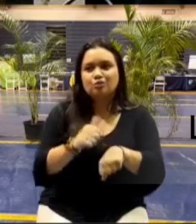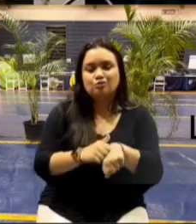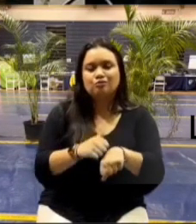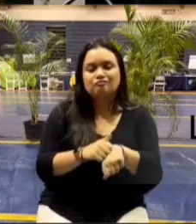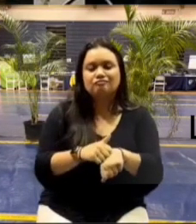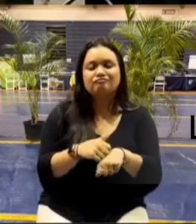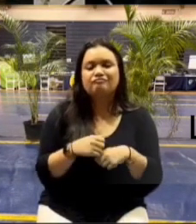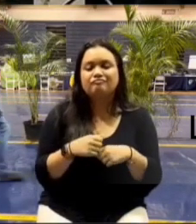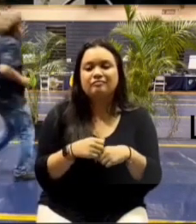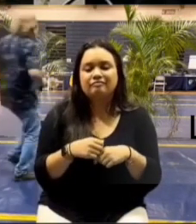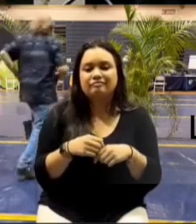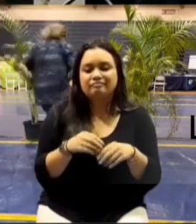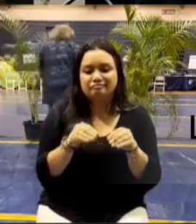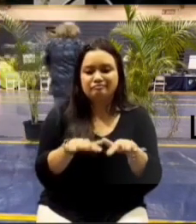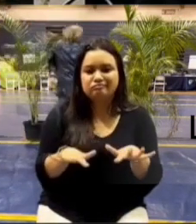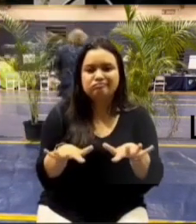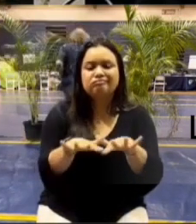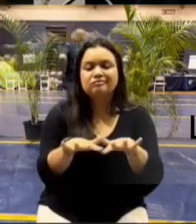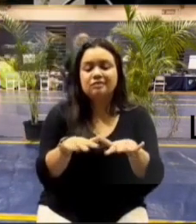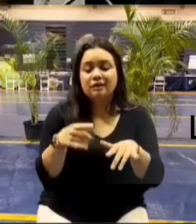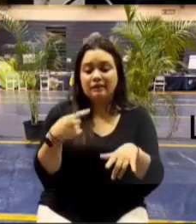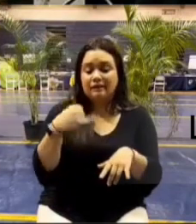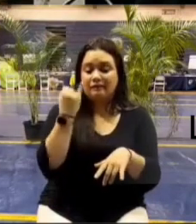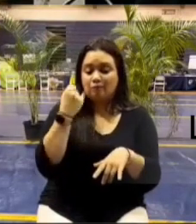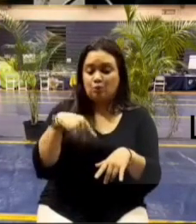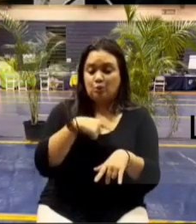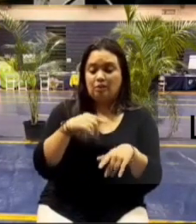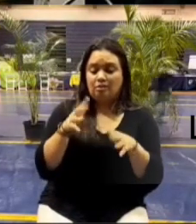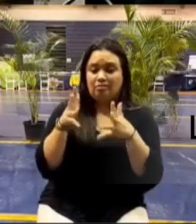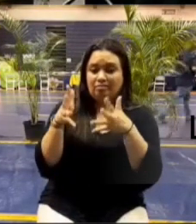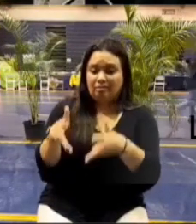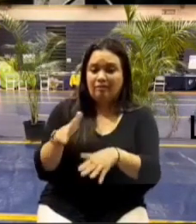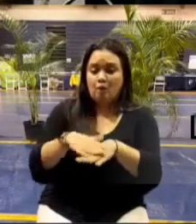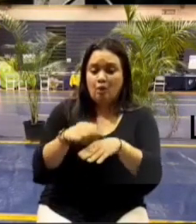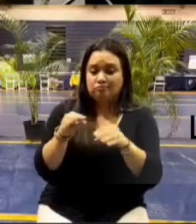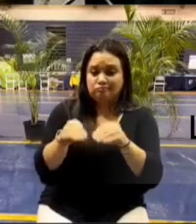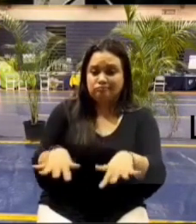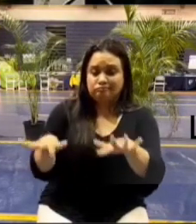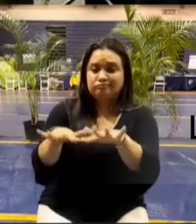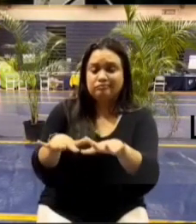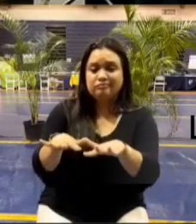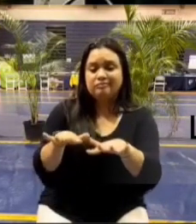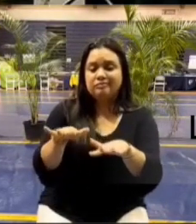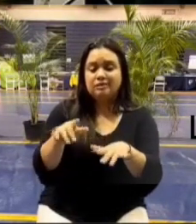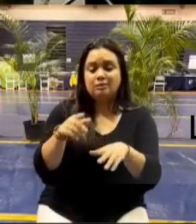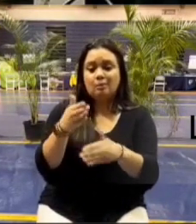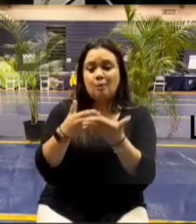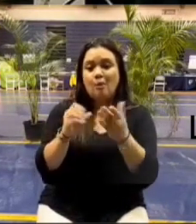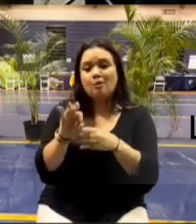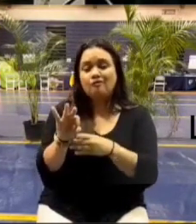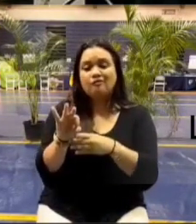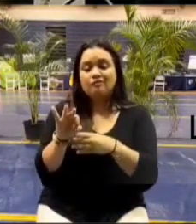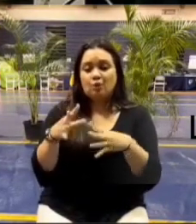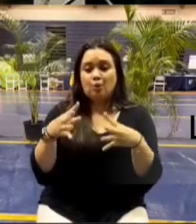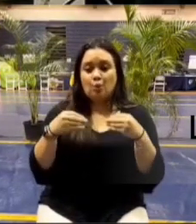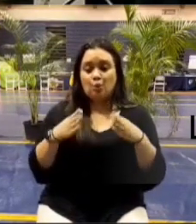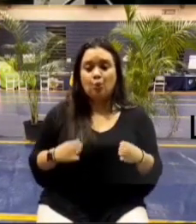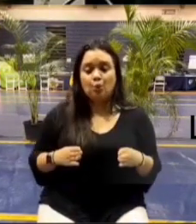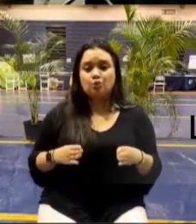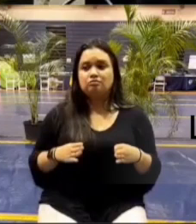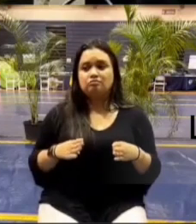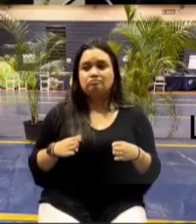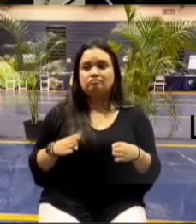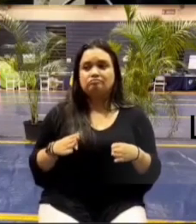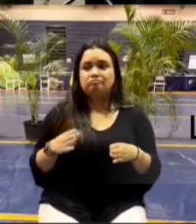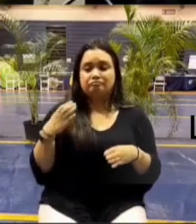like fences if we leave it on your property it's it's it's it's part of it's the owner's property after the